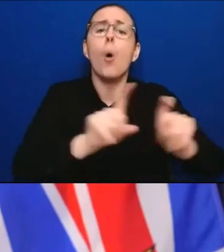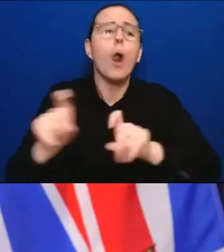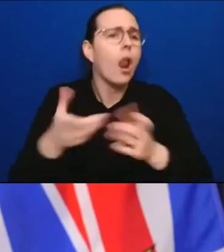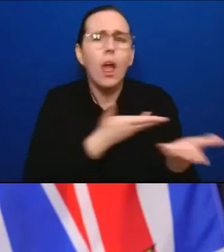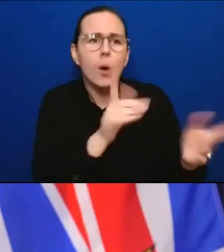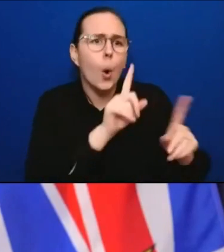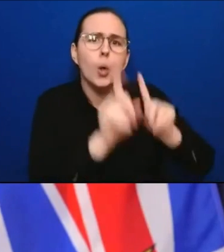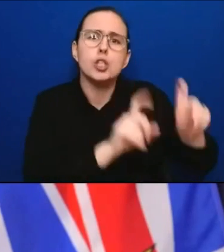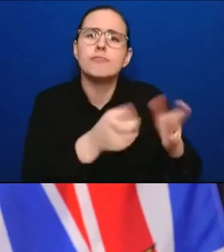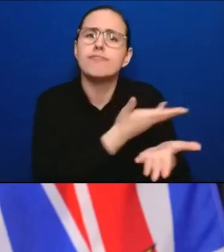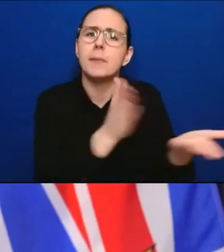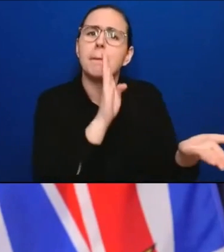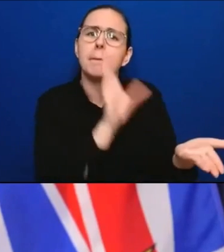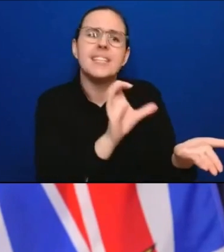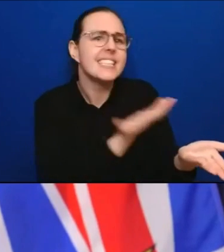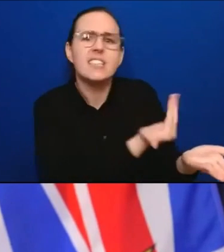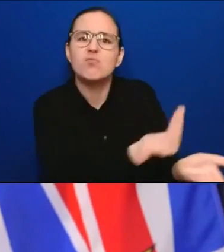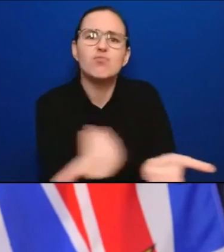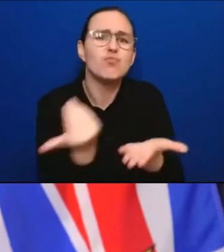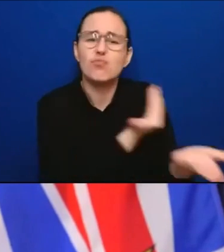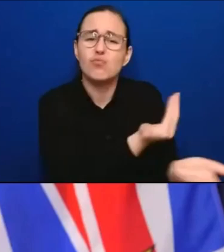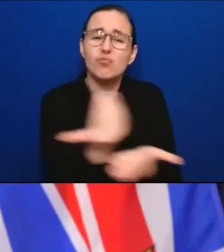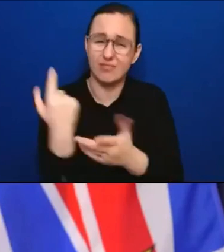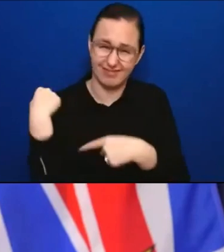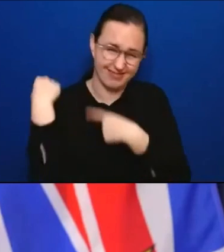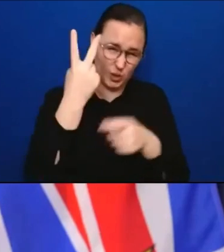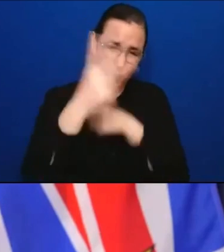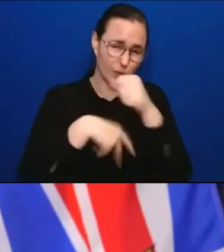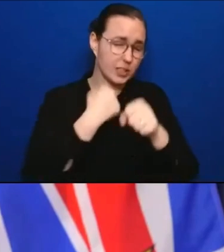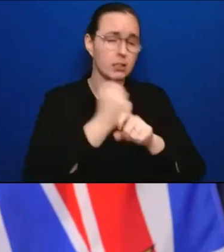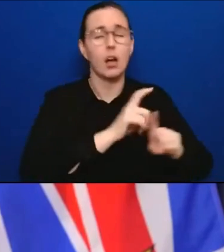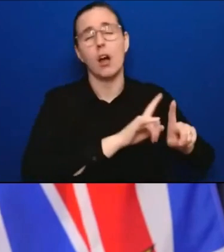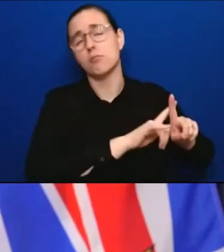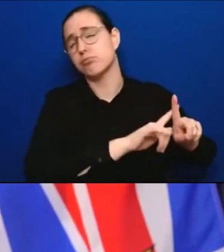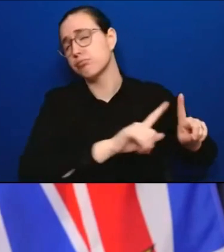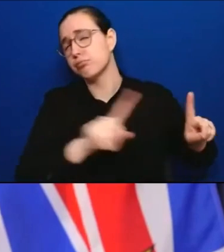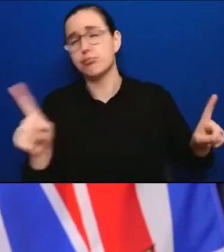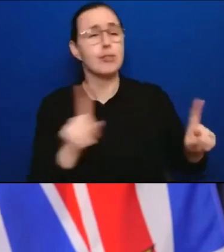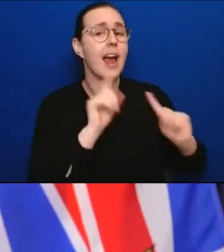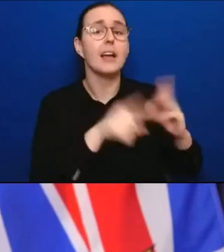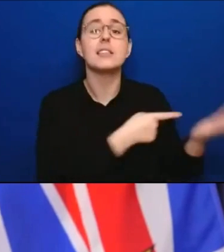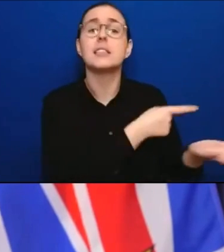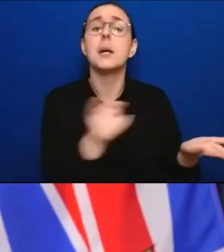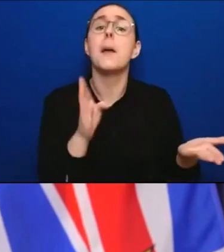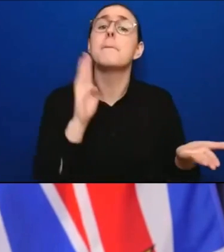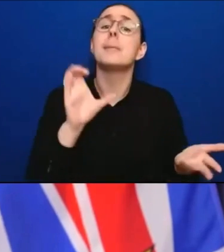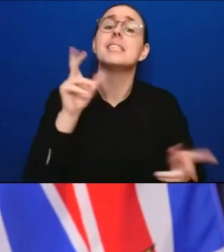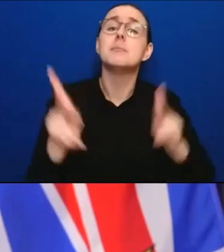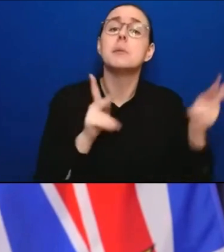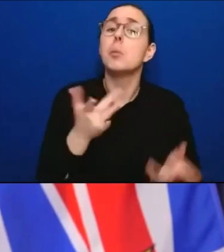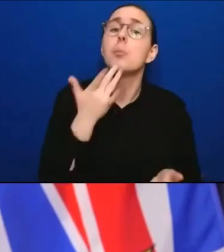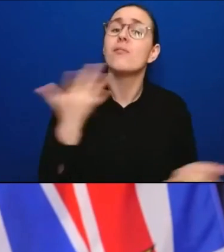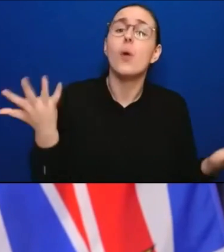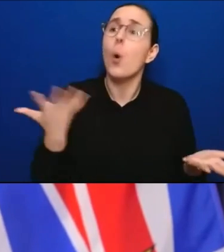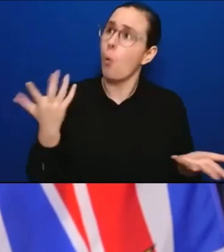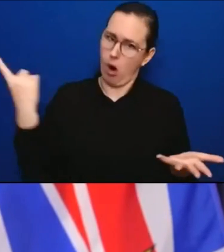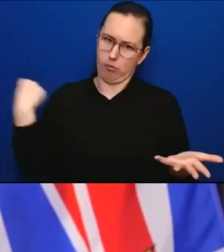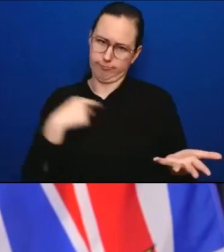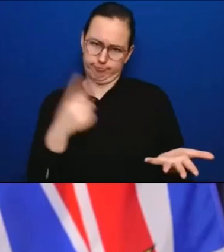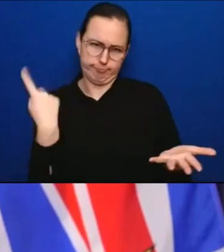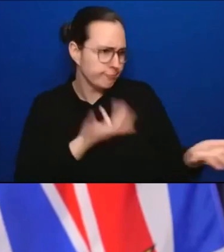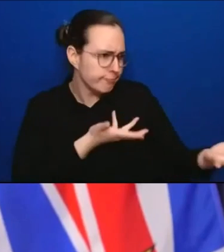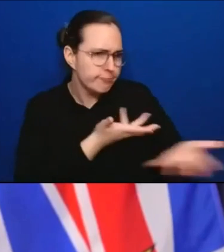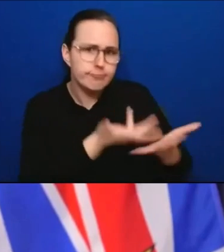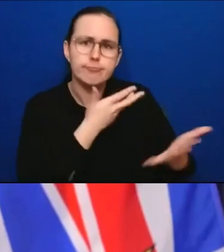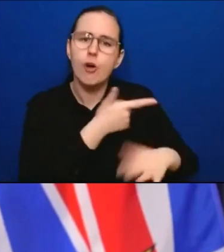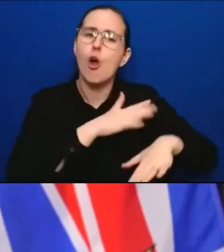them, which we've done with faith groups. The three of us have engaged with faith leaders from a multitude of denominations for the